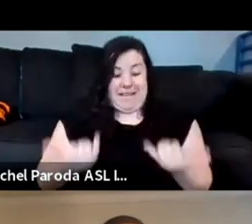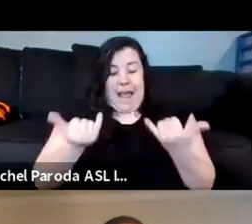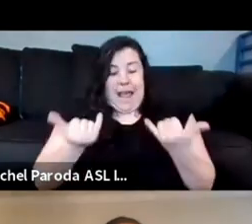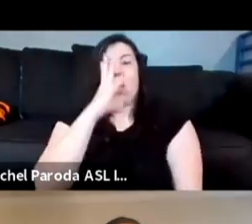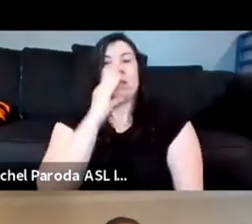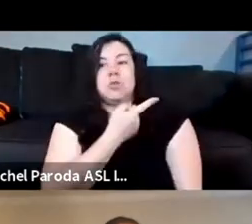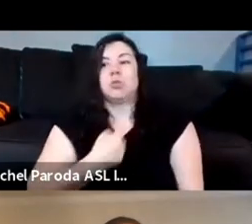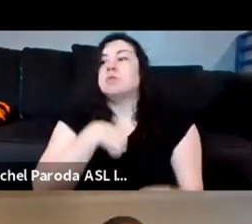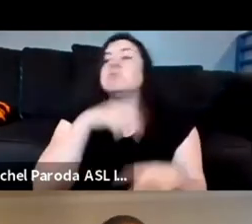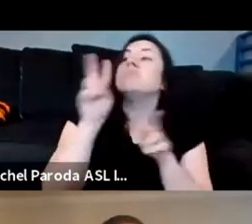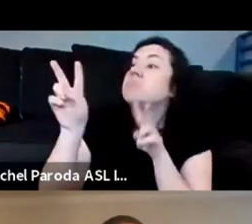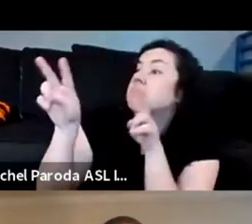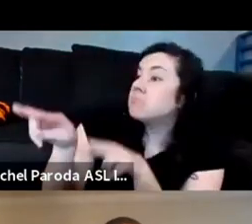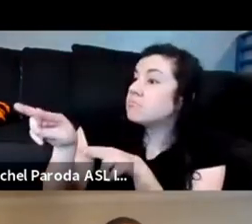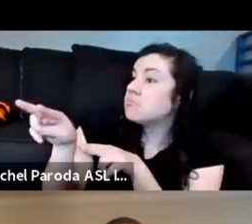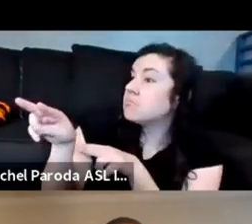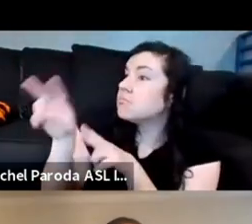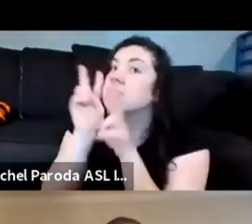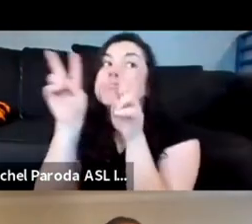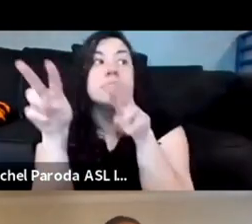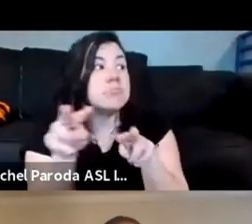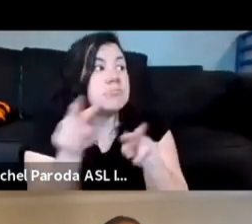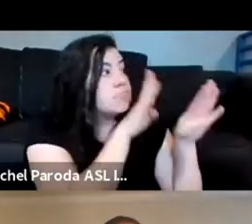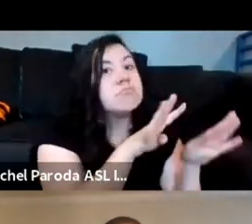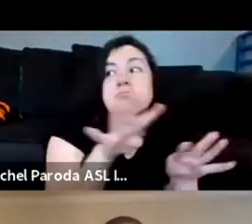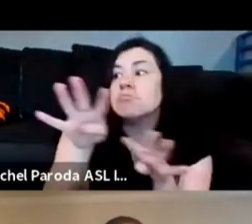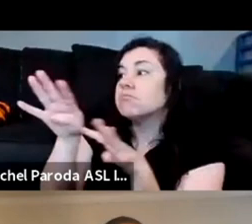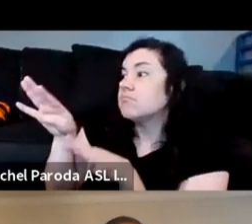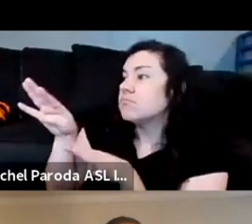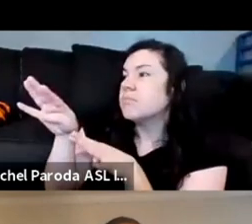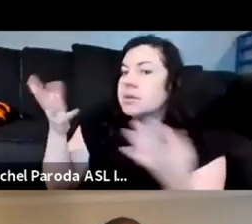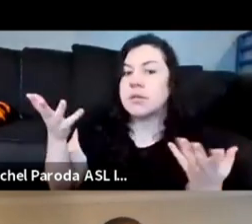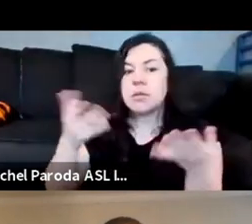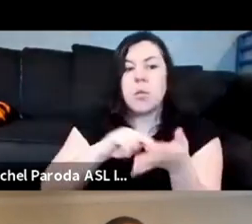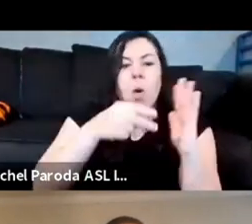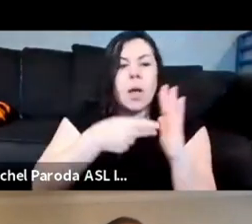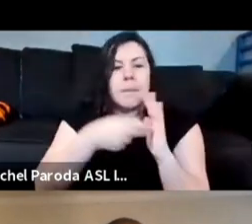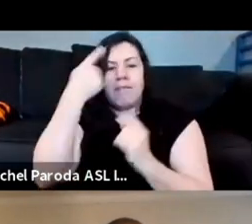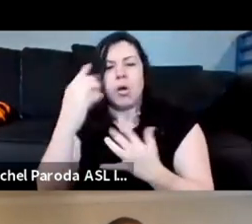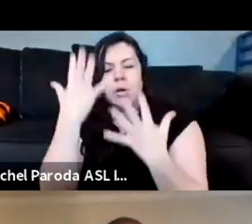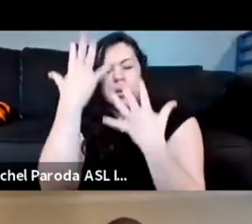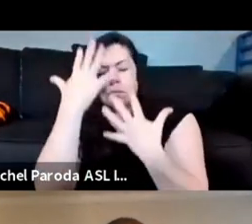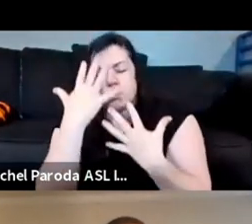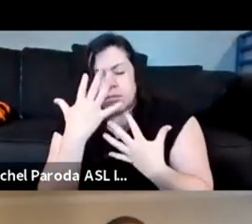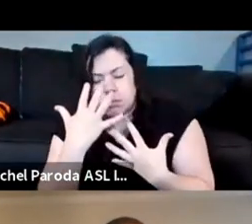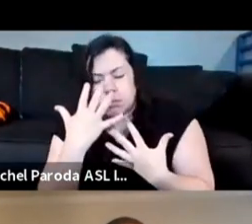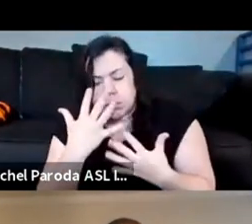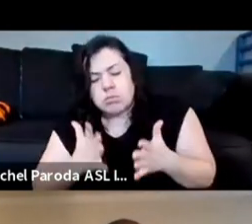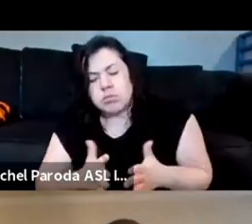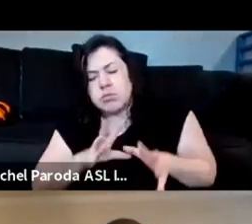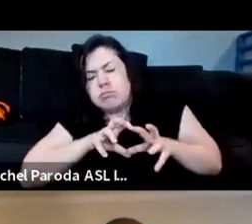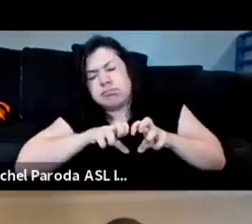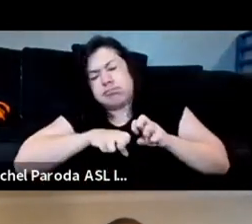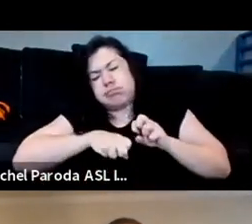spectator to witness these events um but what does it mean to be a mourner what does it mean to truly truly